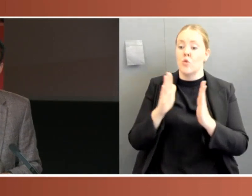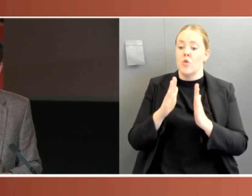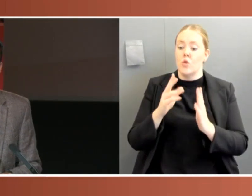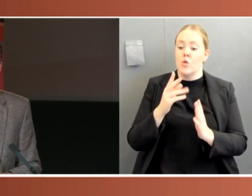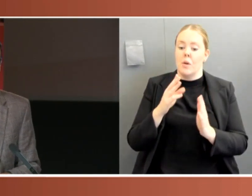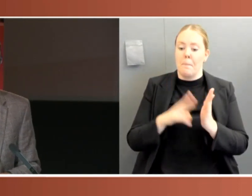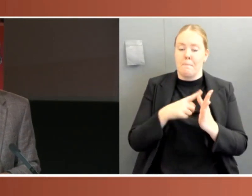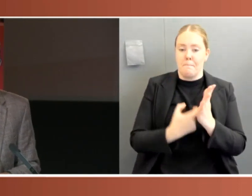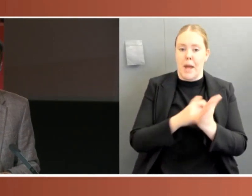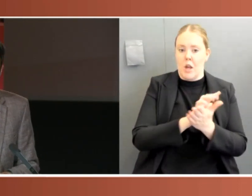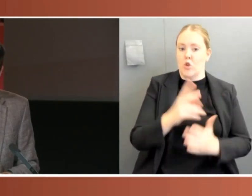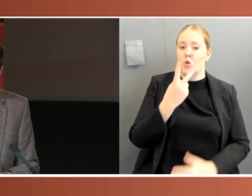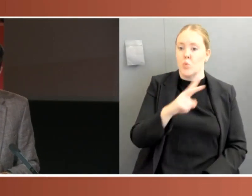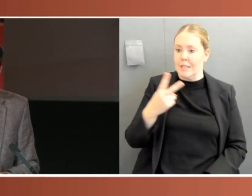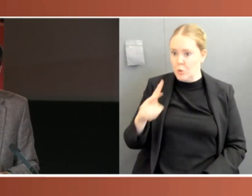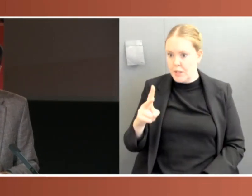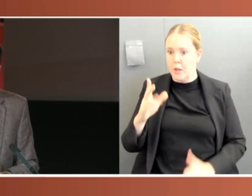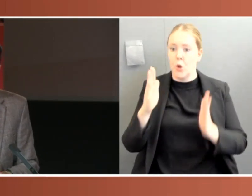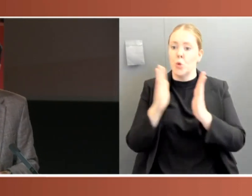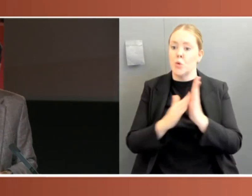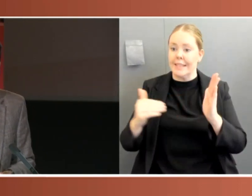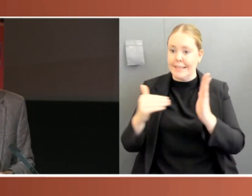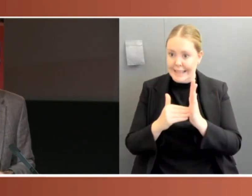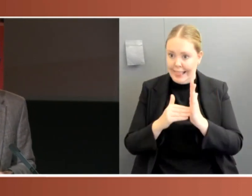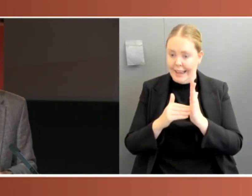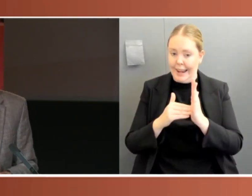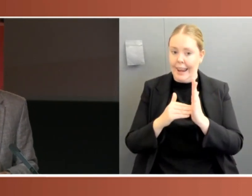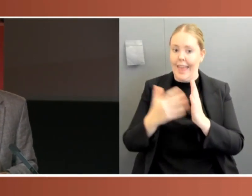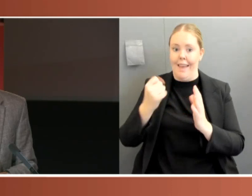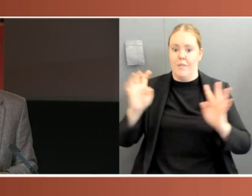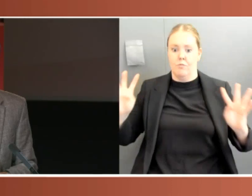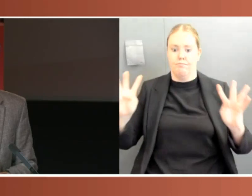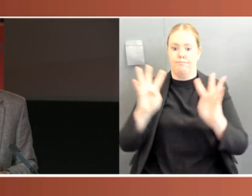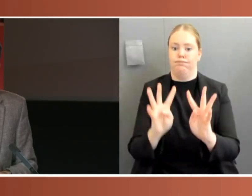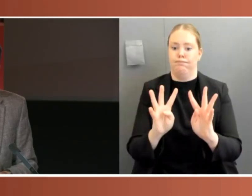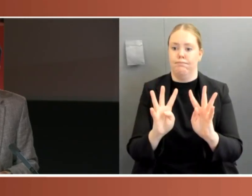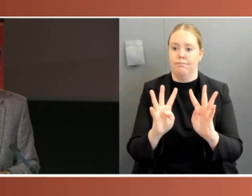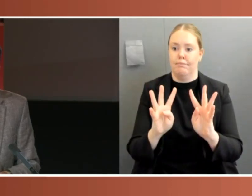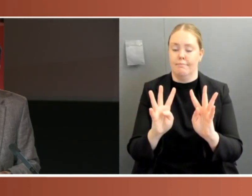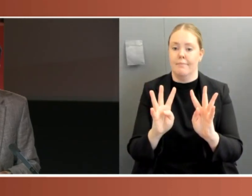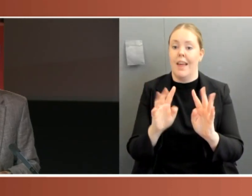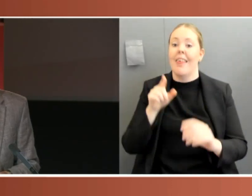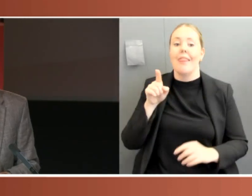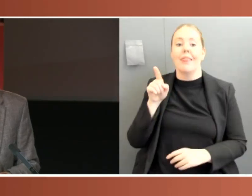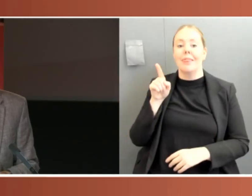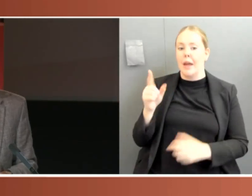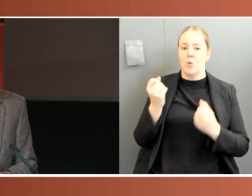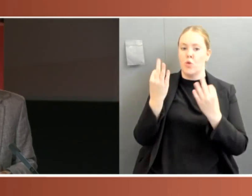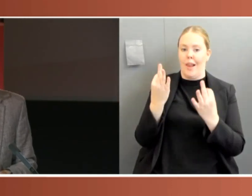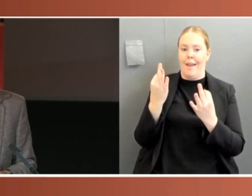There are no quorum requirements for the New Zealand parliament, and social distancing restrictions meant only 22 members of the 120 member body attended.